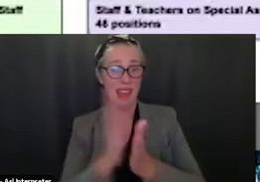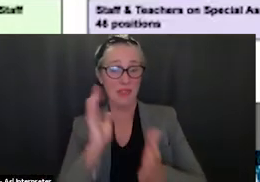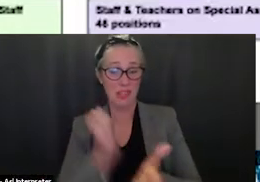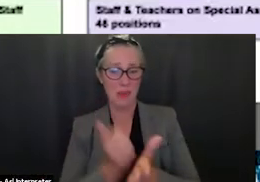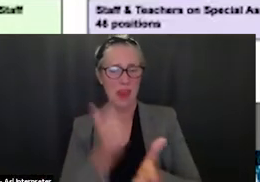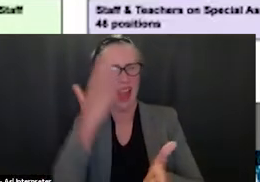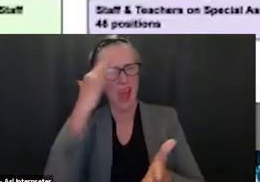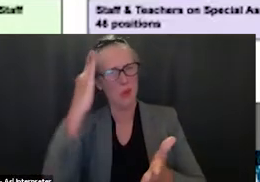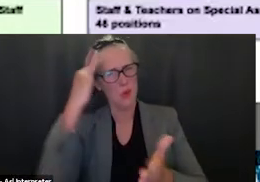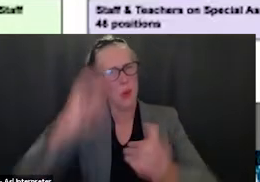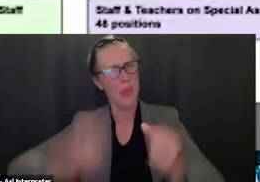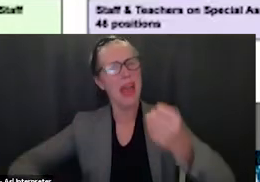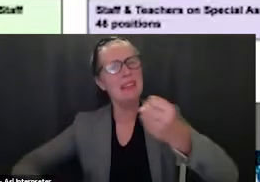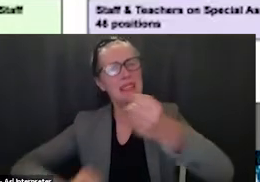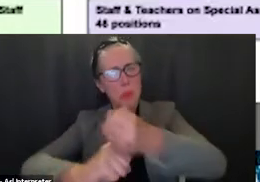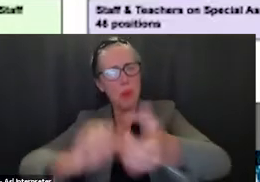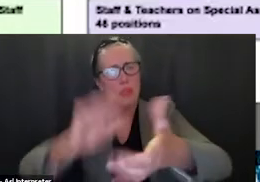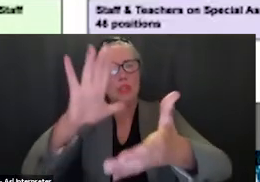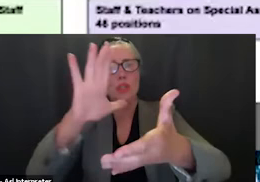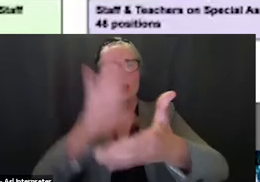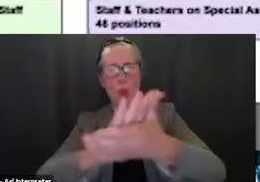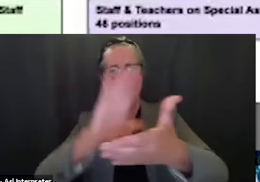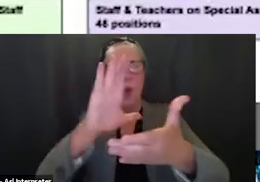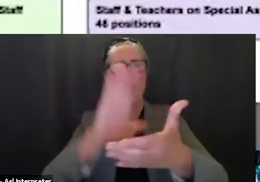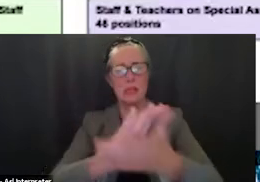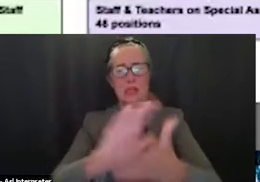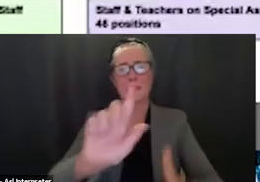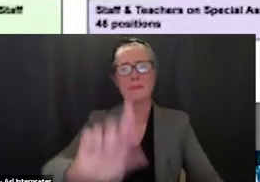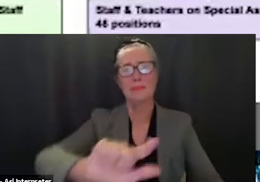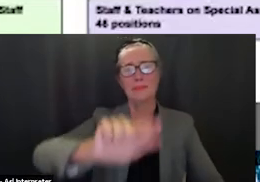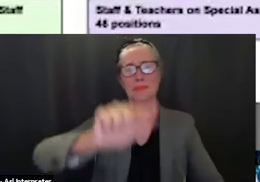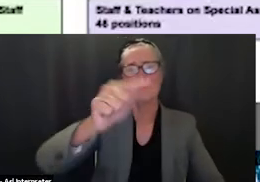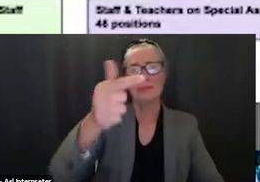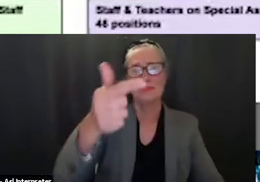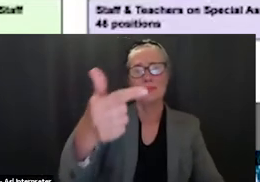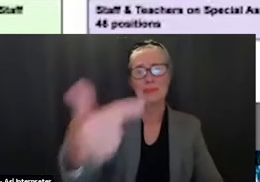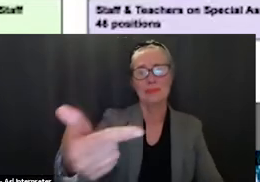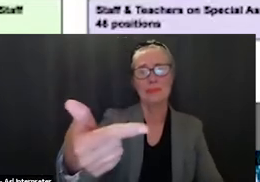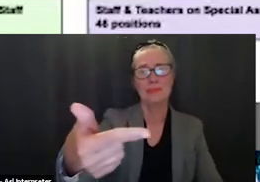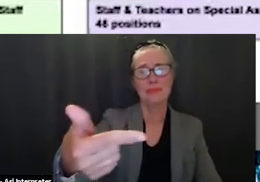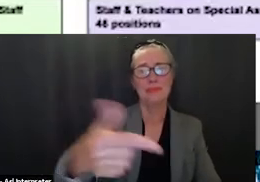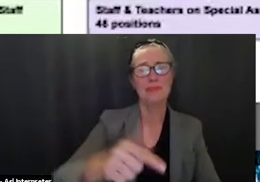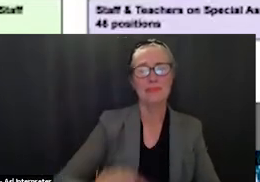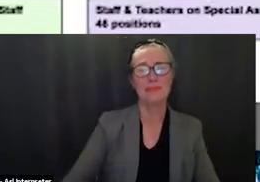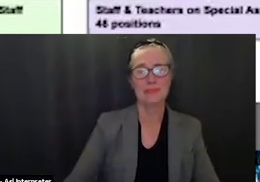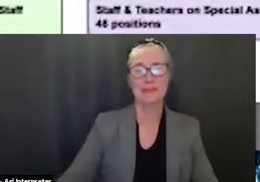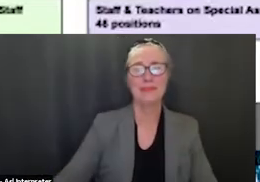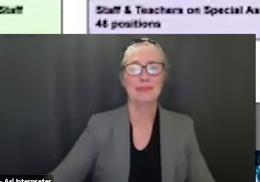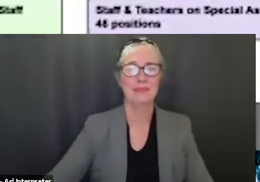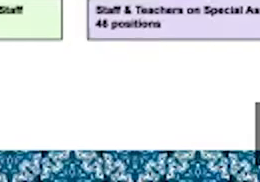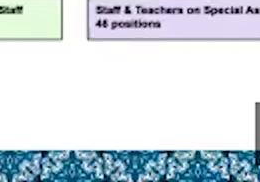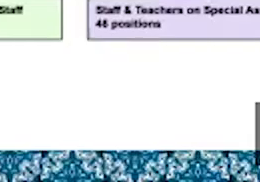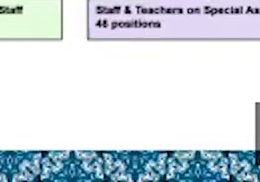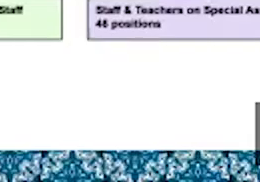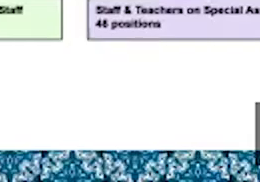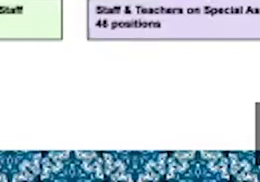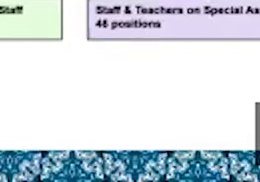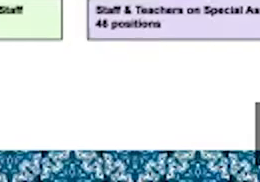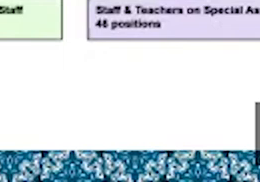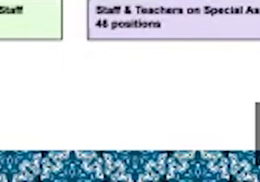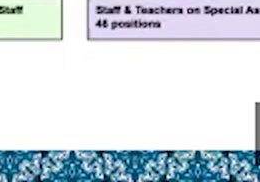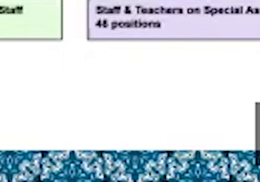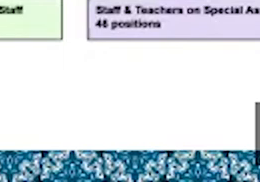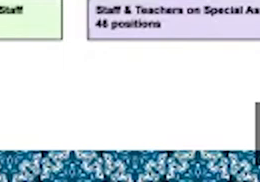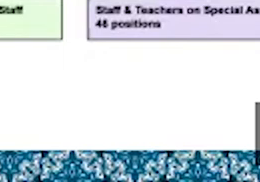school sites you'll see here this is just to answer that one question around the new positions this is not our overall org